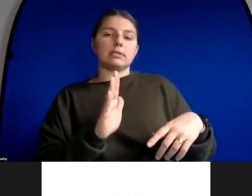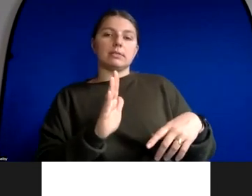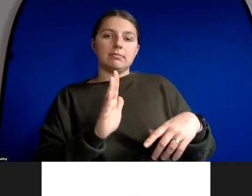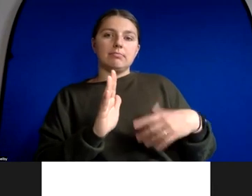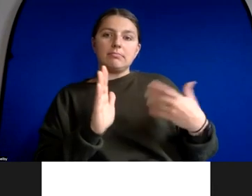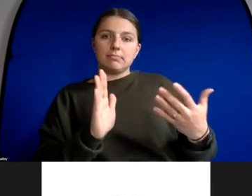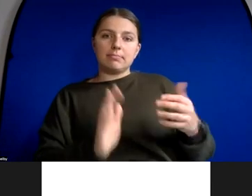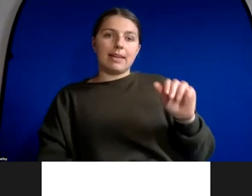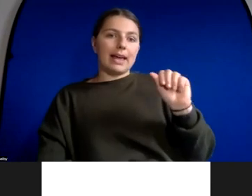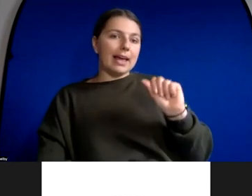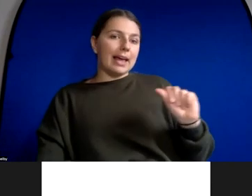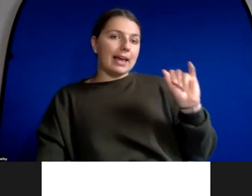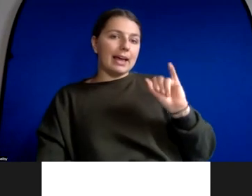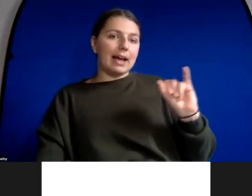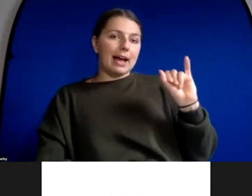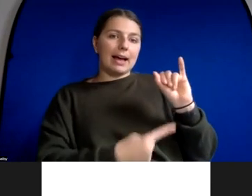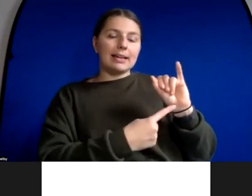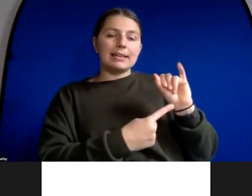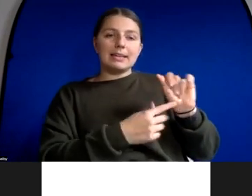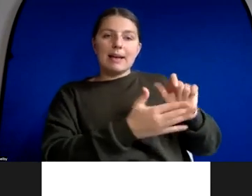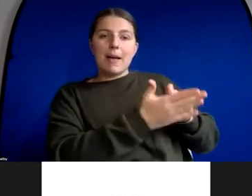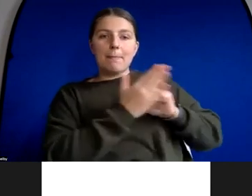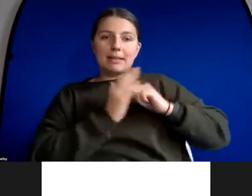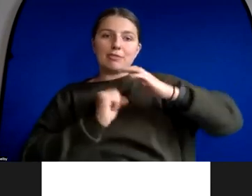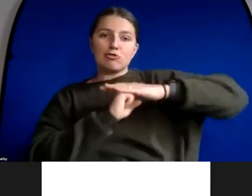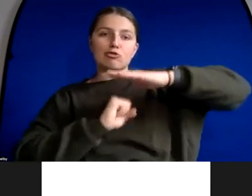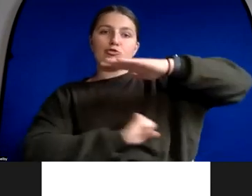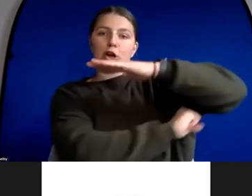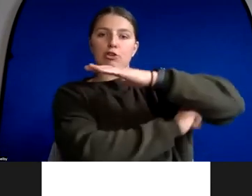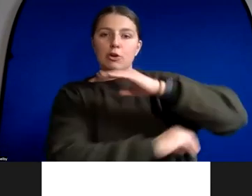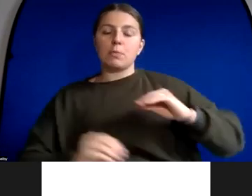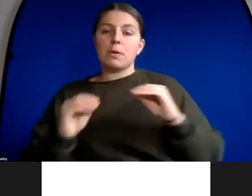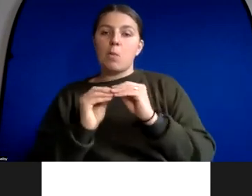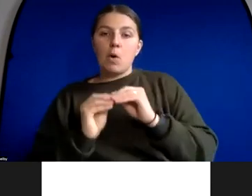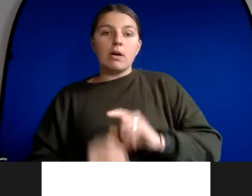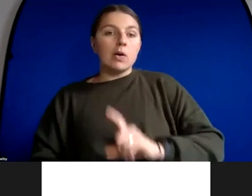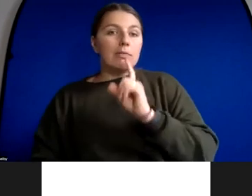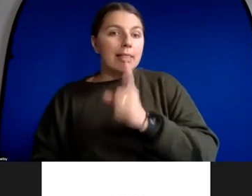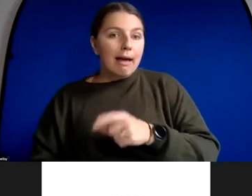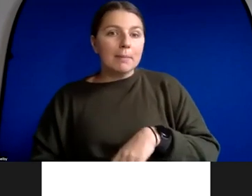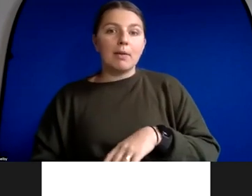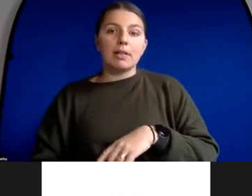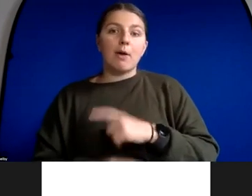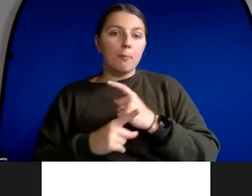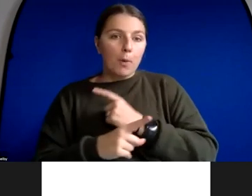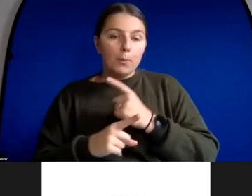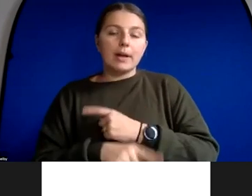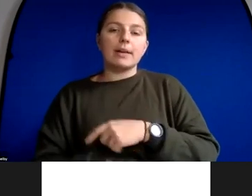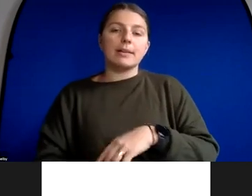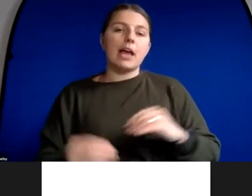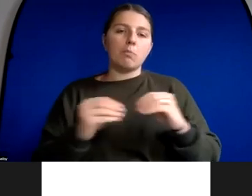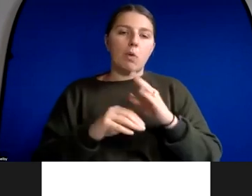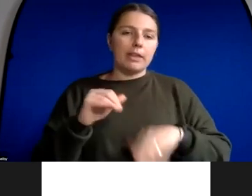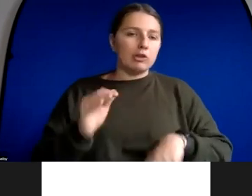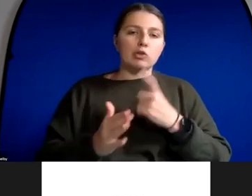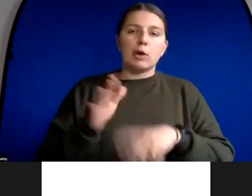intelligence on much more reliable data sources than simply whatever we happen to find on social media or on